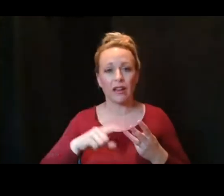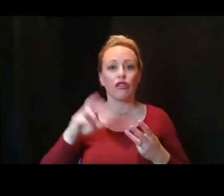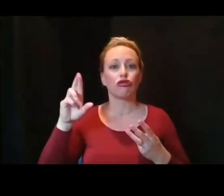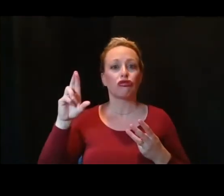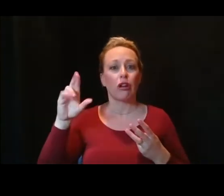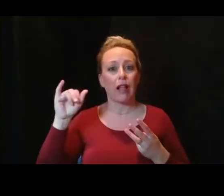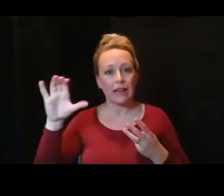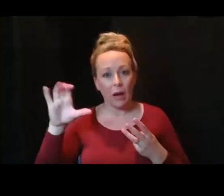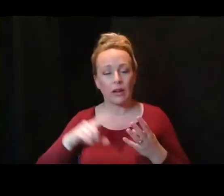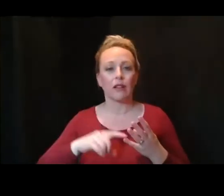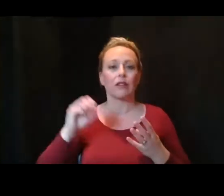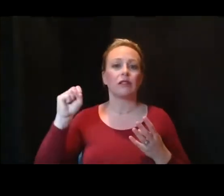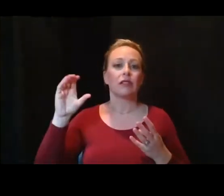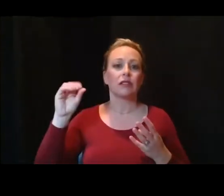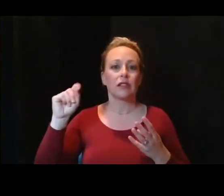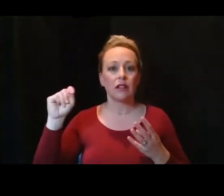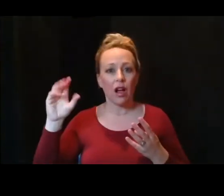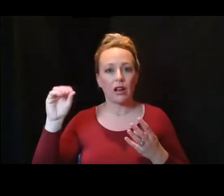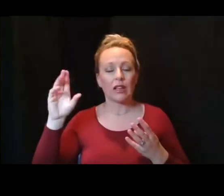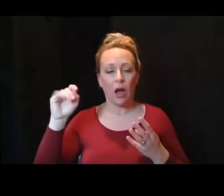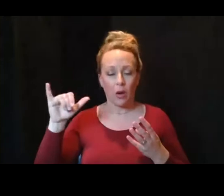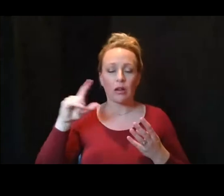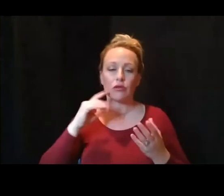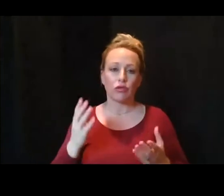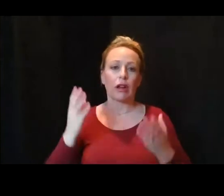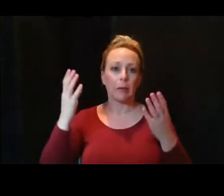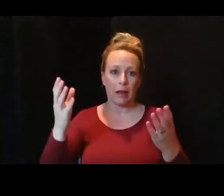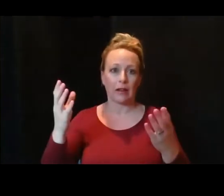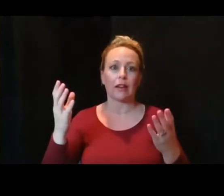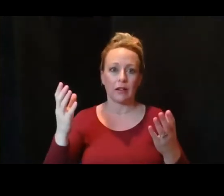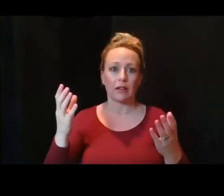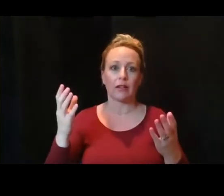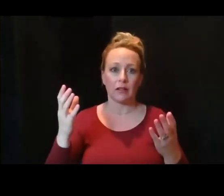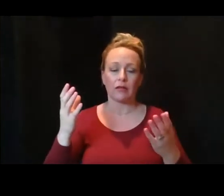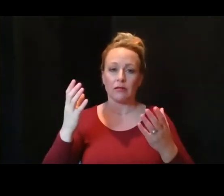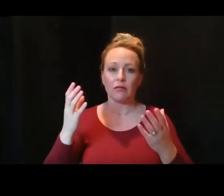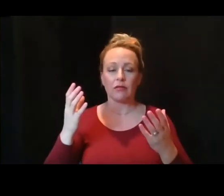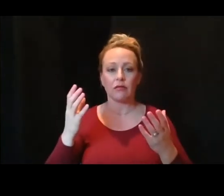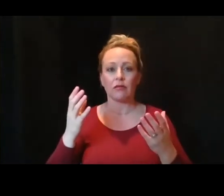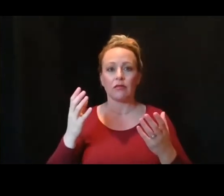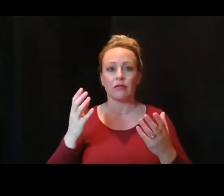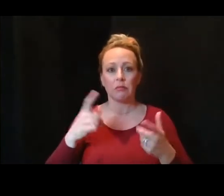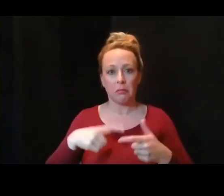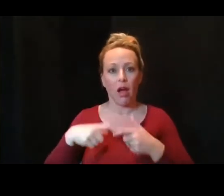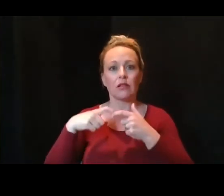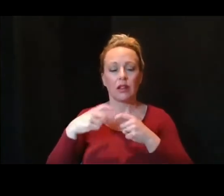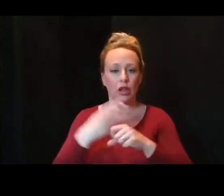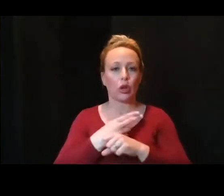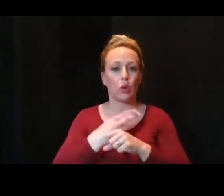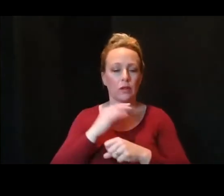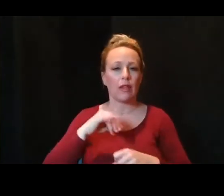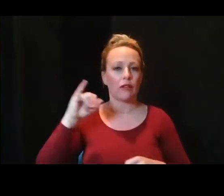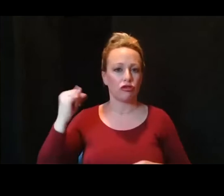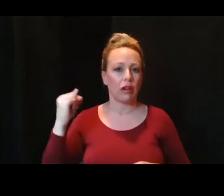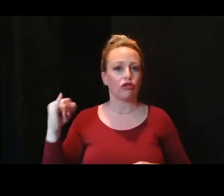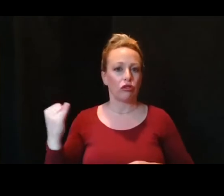are all in accord recommending, in an abundance of caution, pausing the use of this vaccine,